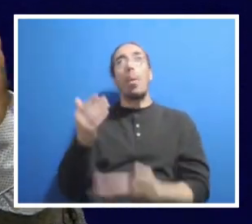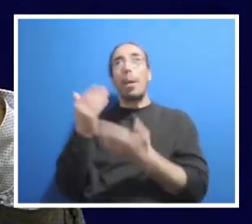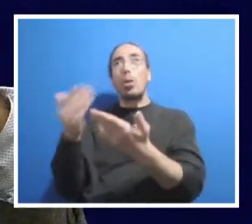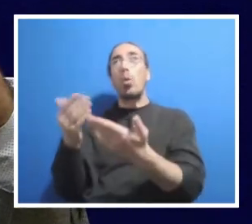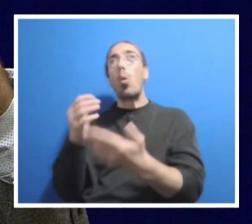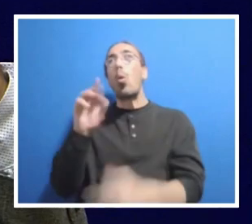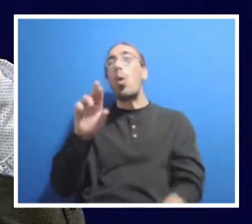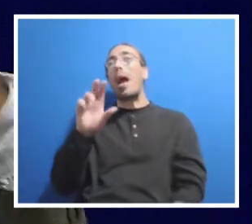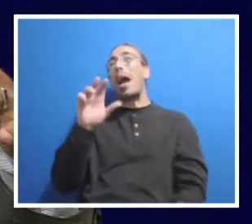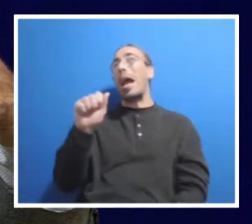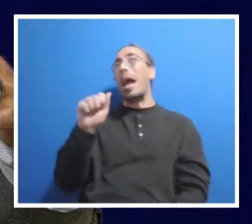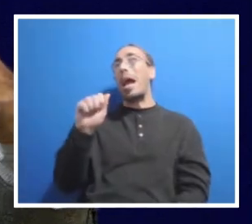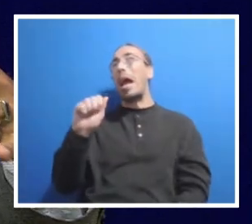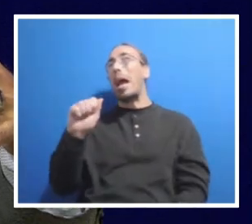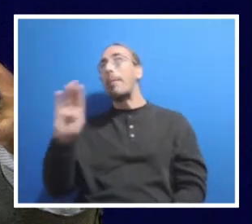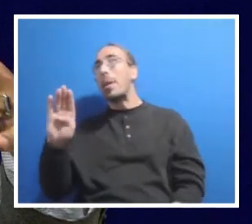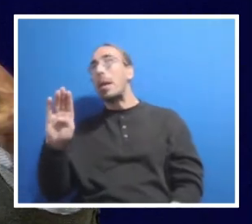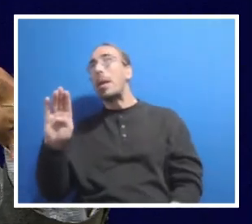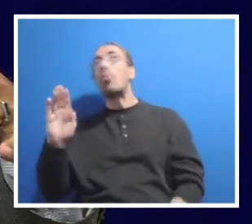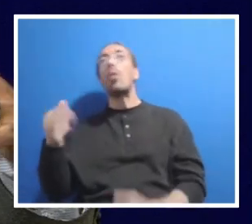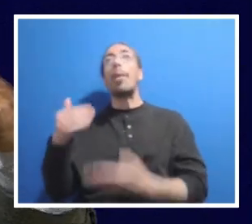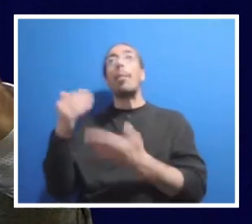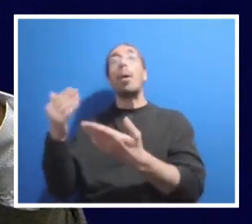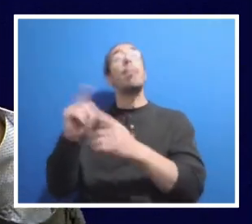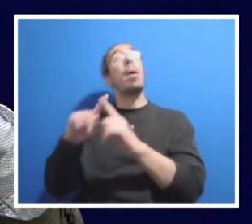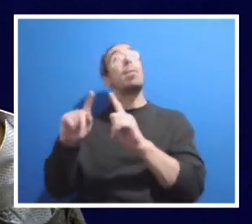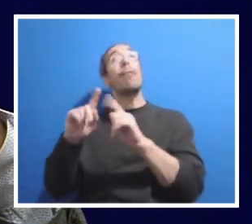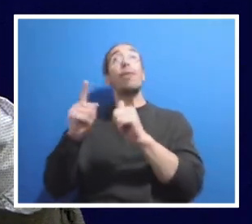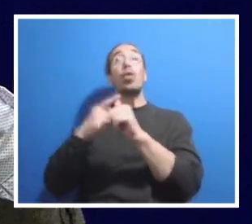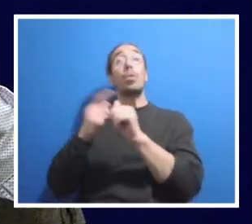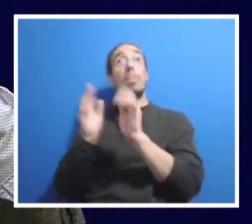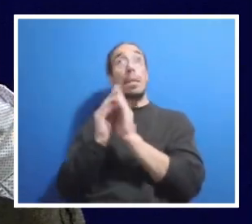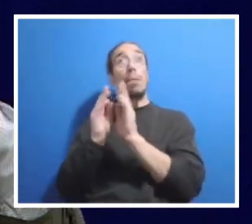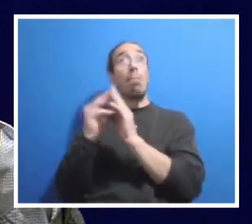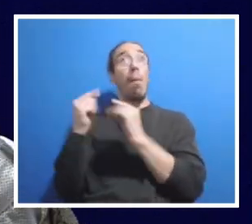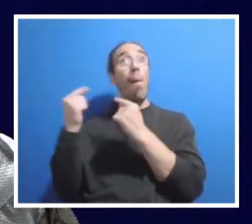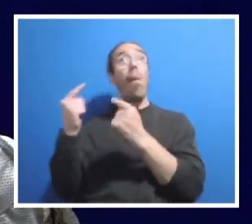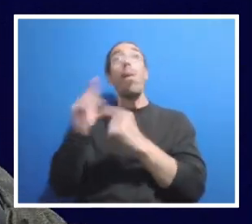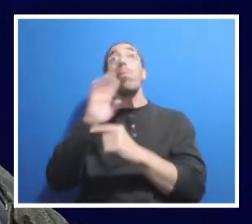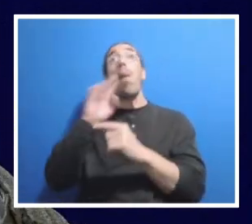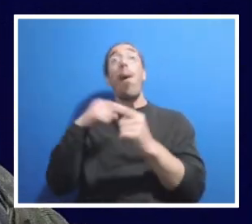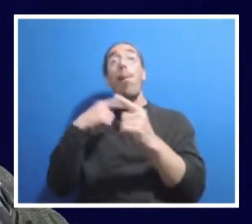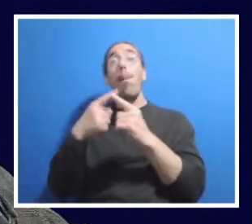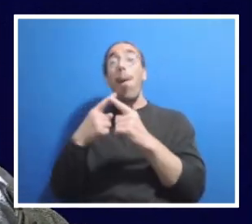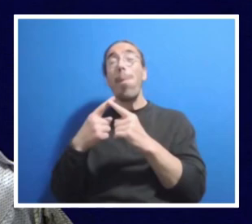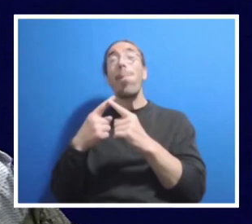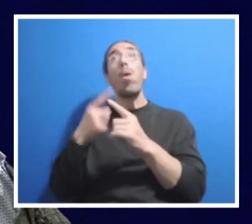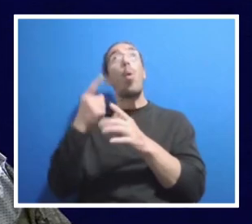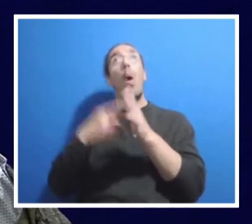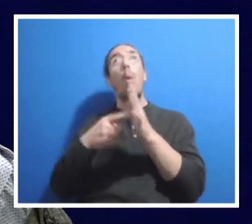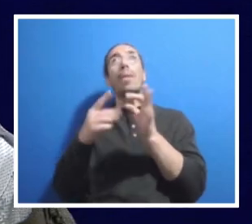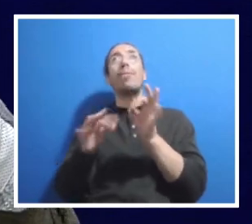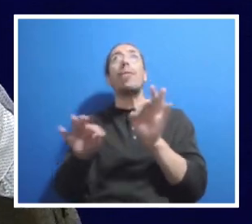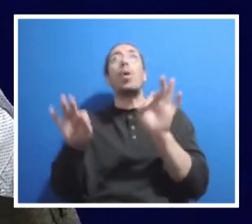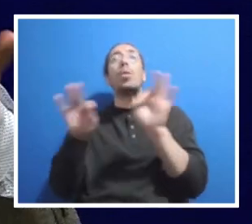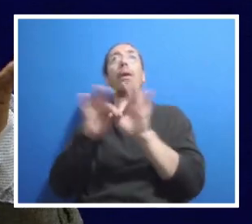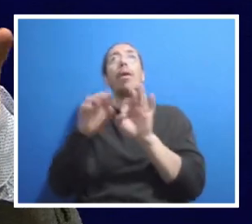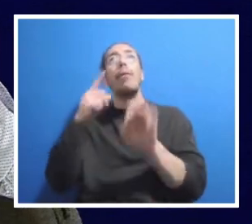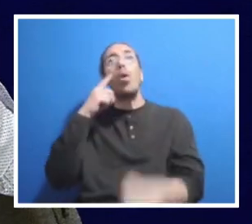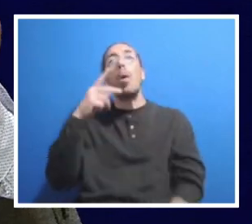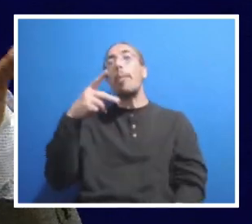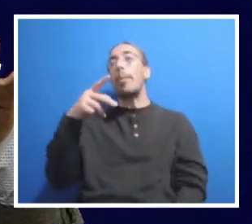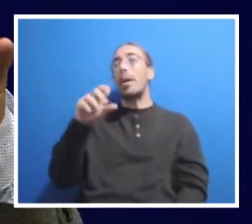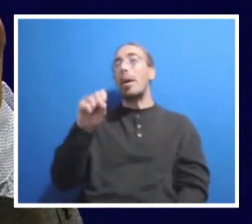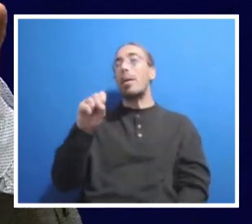recommendation. It was let's spend our first meeting or so just talking about what we value at Penn State. Let's make sure that we